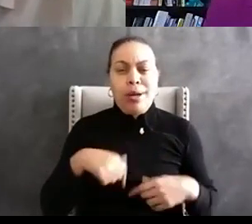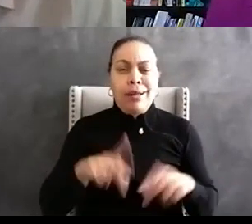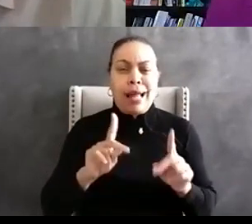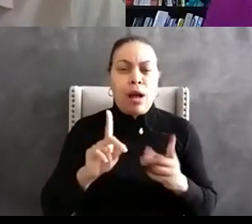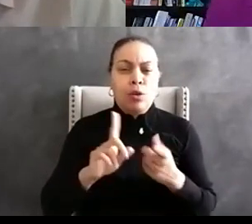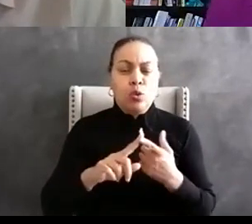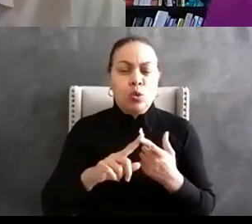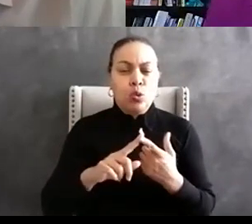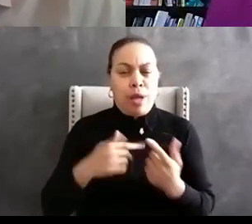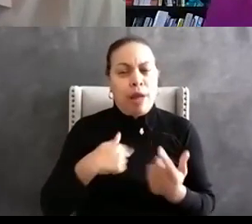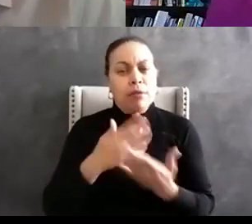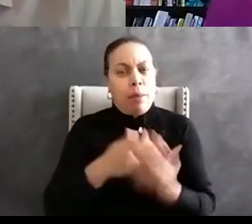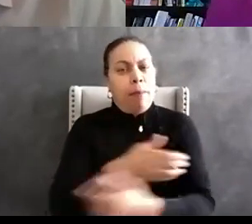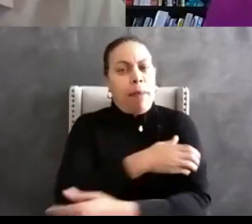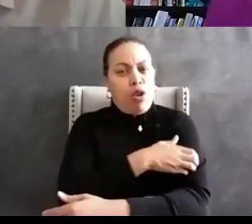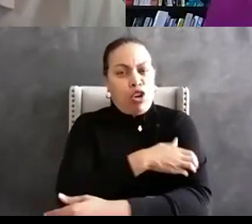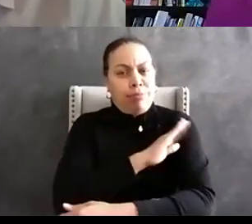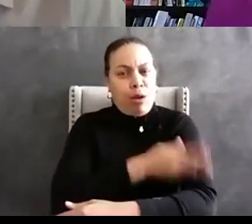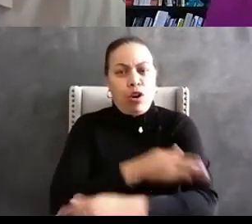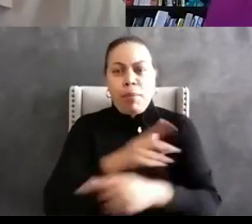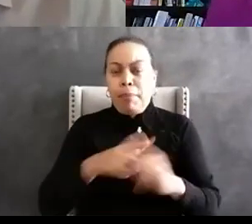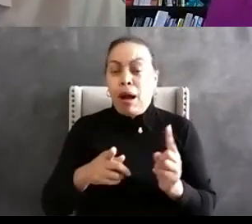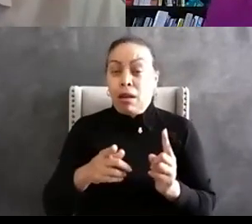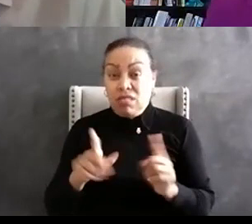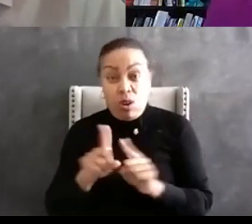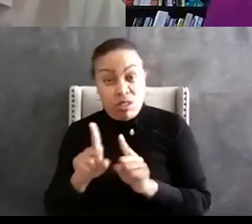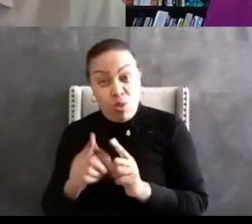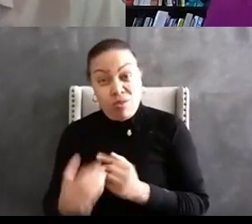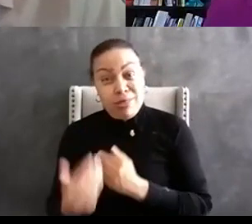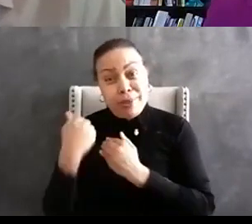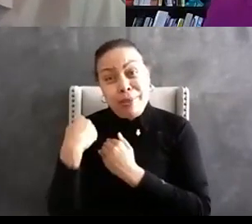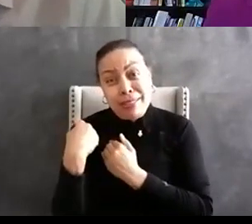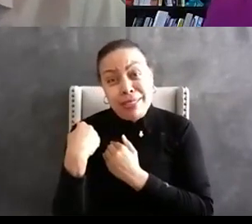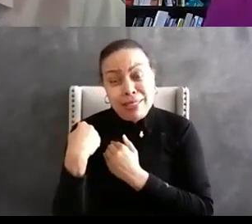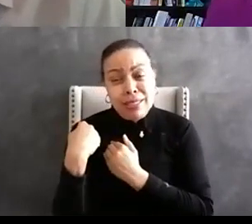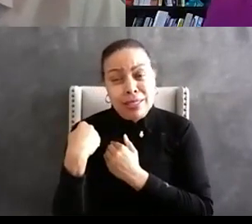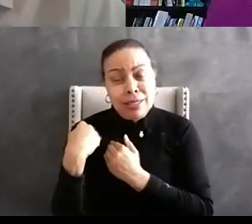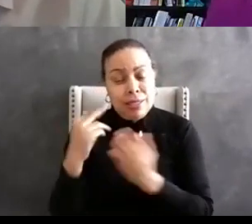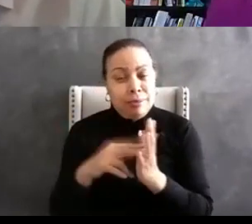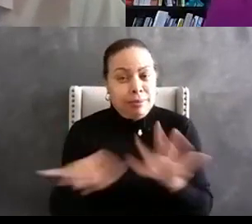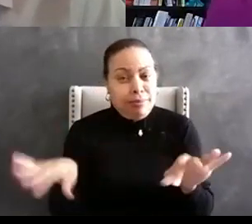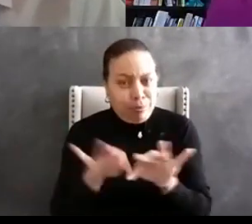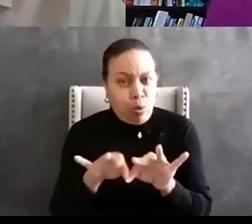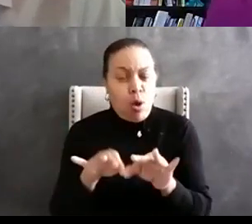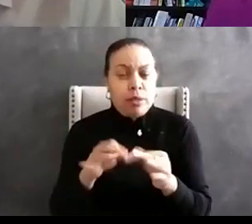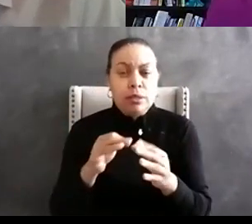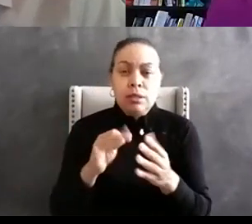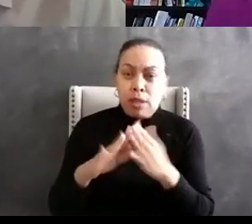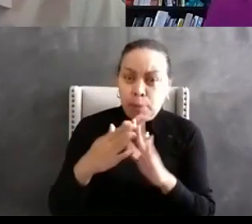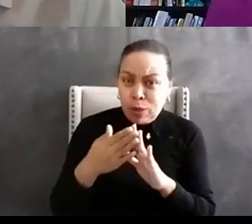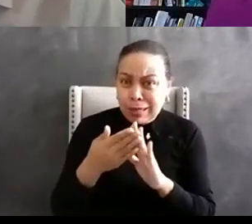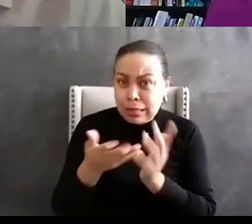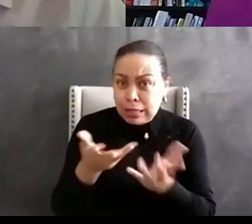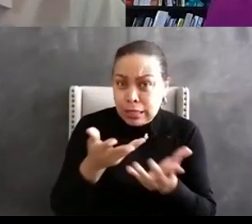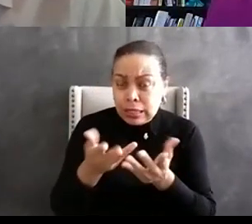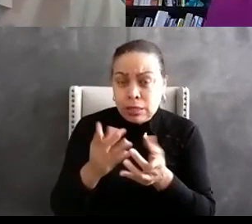certain amount of powers but those powers don't come without a responsibility on our part uh to be able to have that community uh support and trust and uh